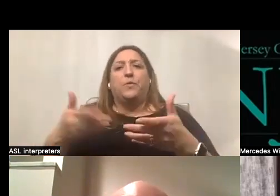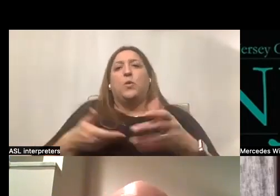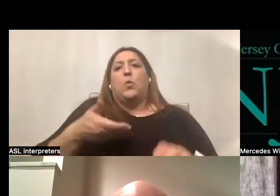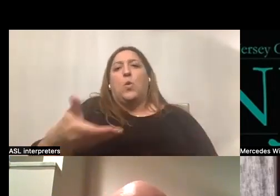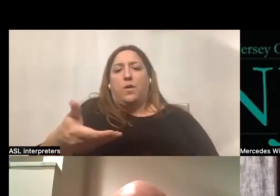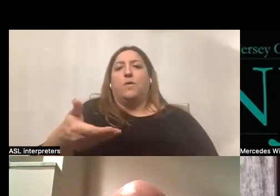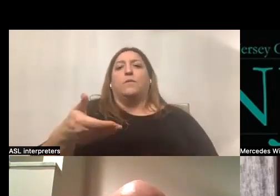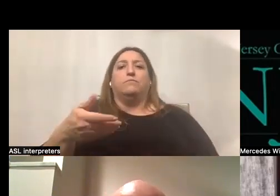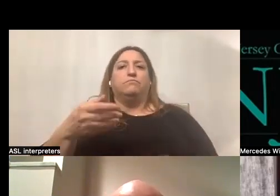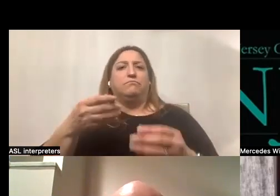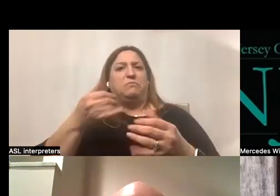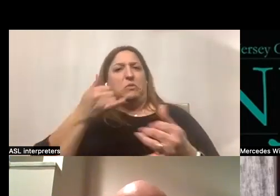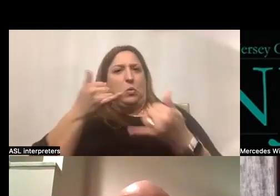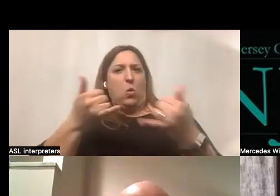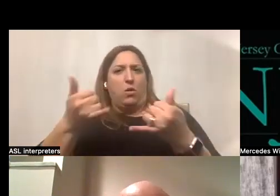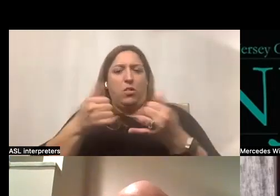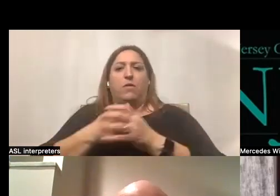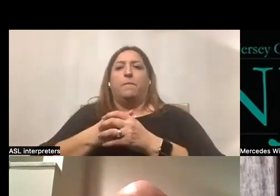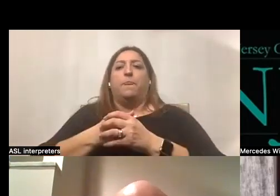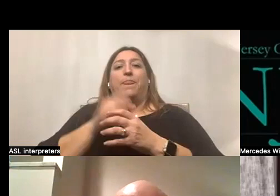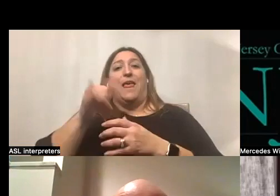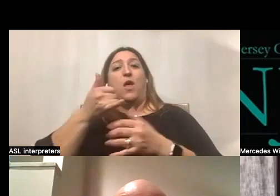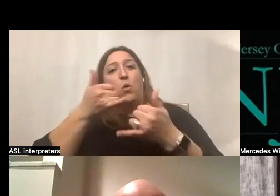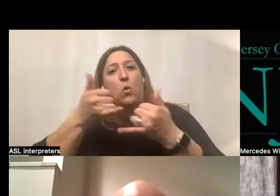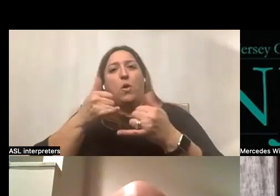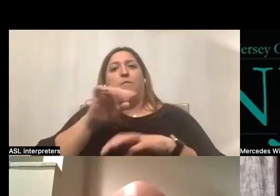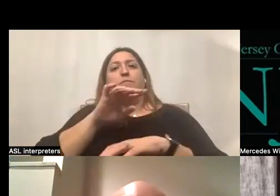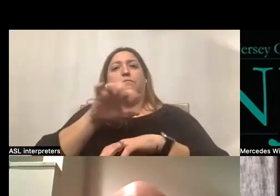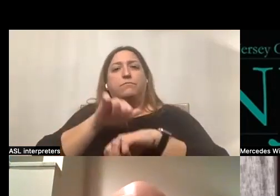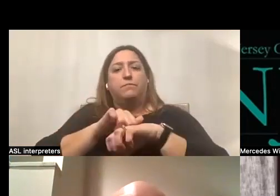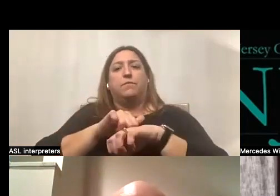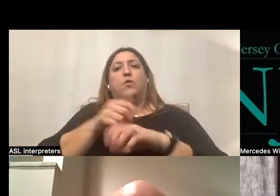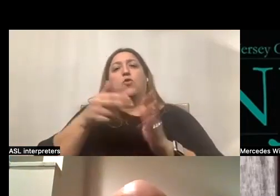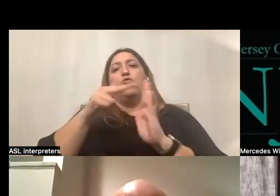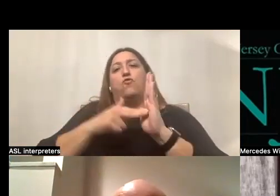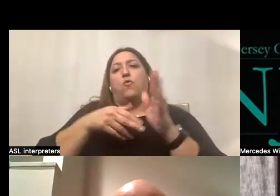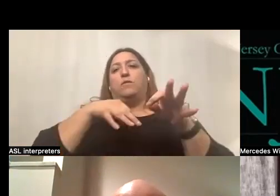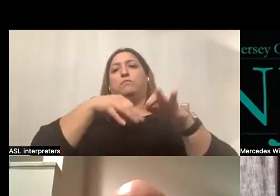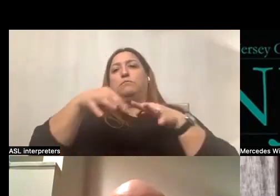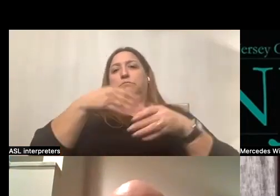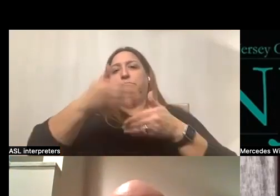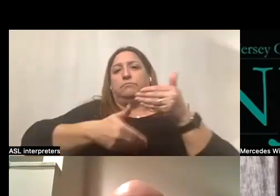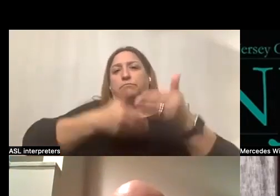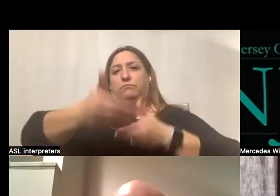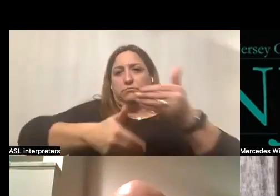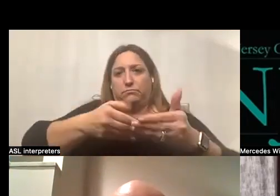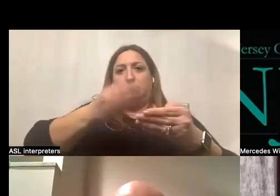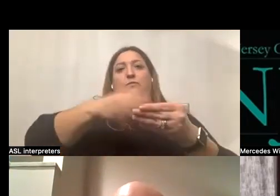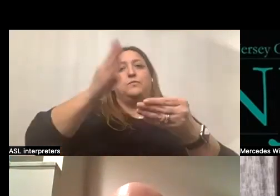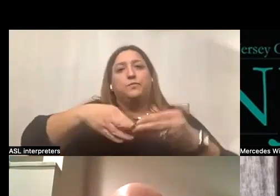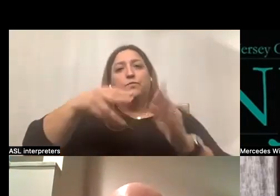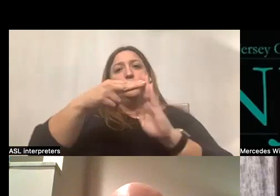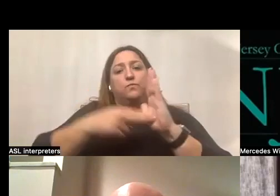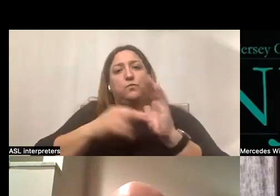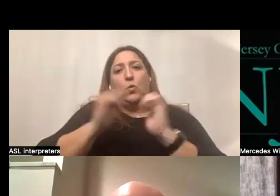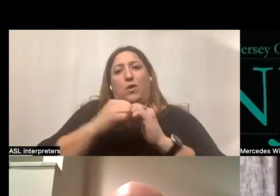call. And in that call, we schedule an enrollment walkthrough. Then we complete the enrollment walkthrough with the